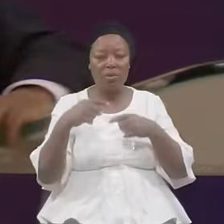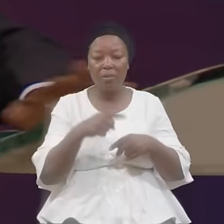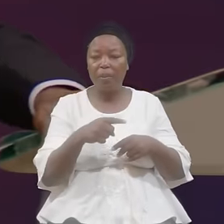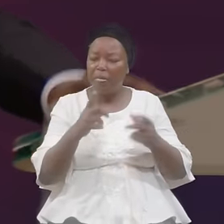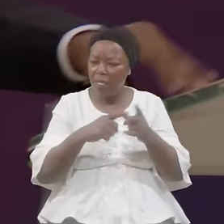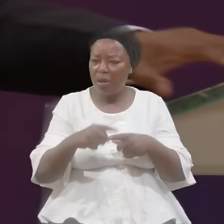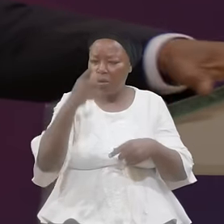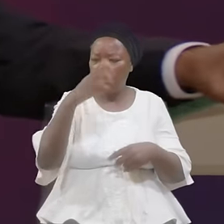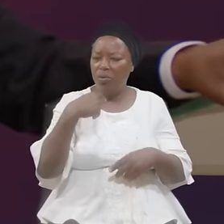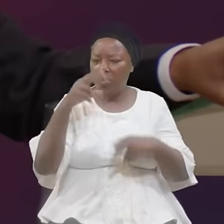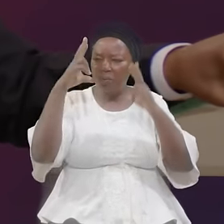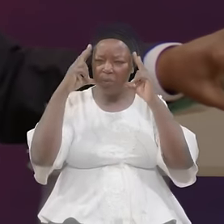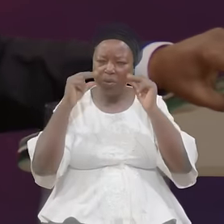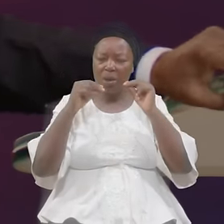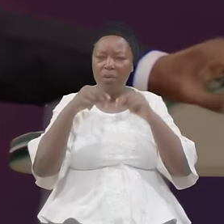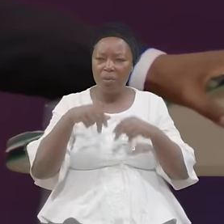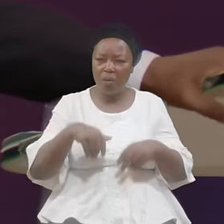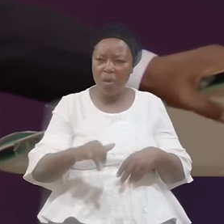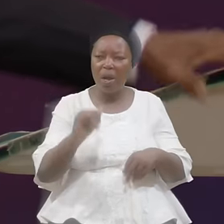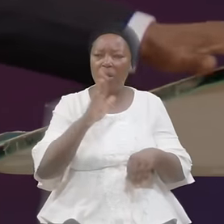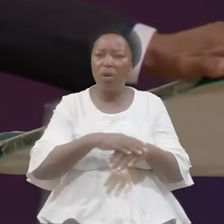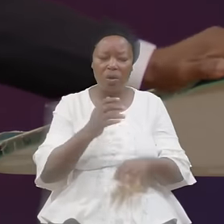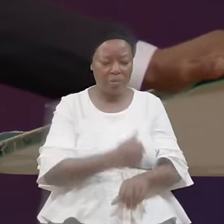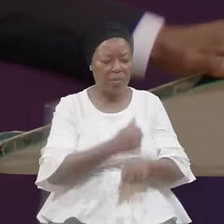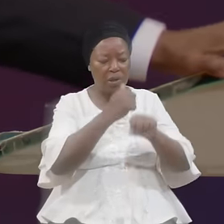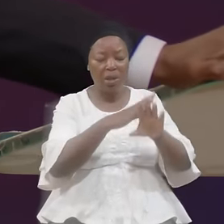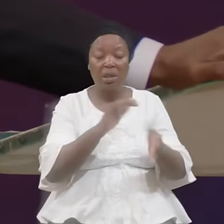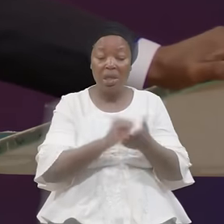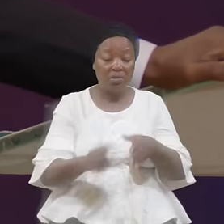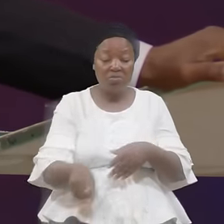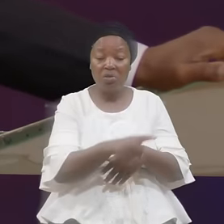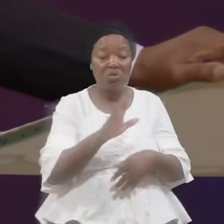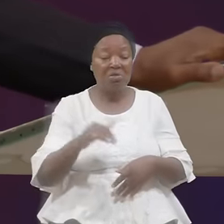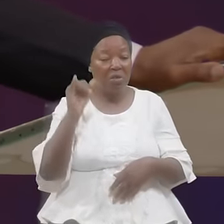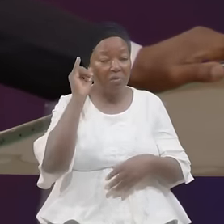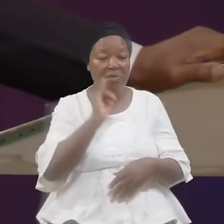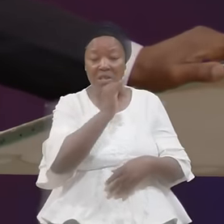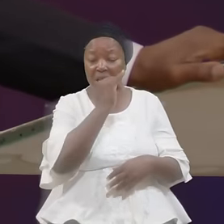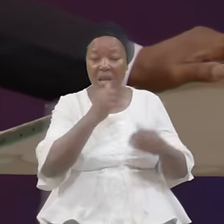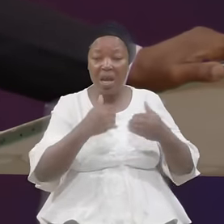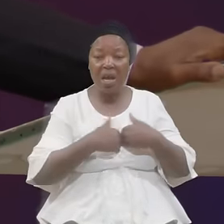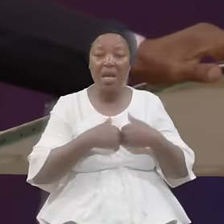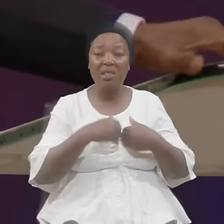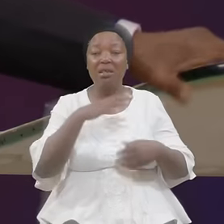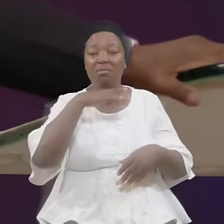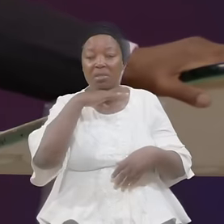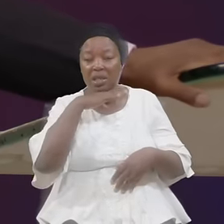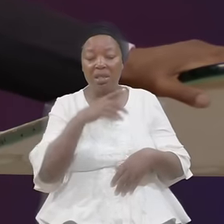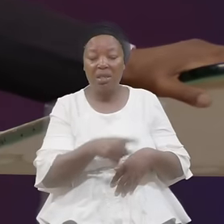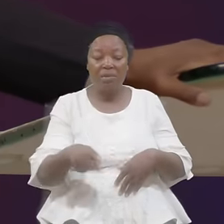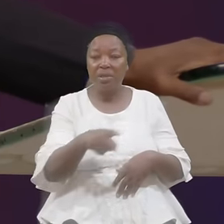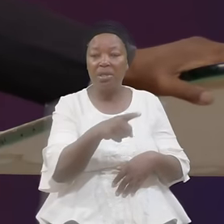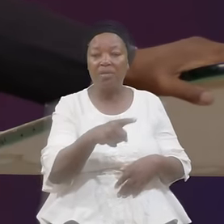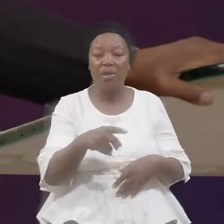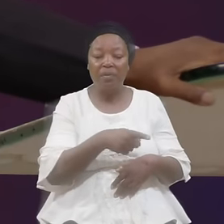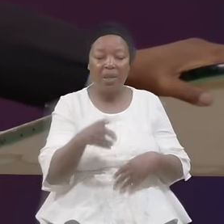While On The Mountain Go Down Those Children Of Israel They Have Corrupted Themselves They